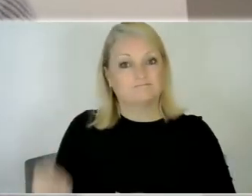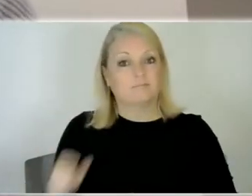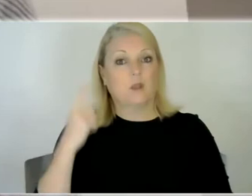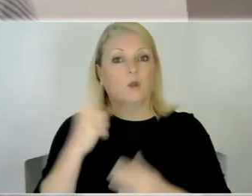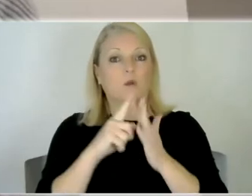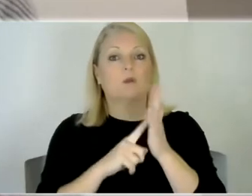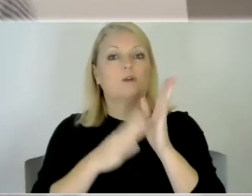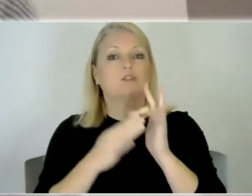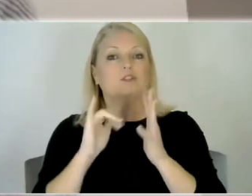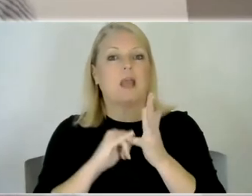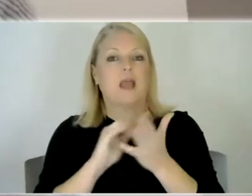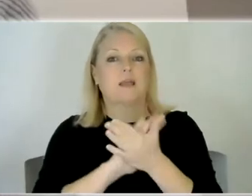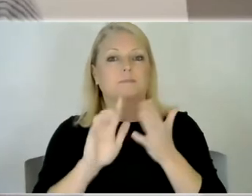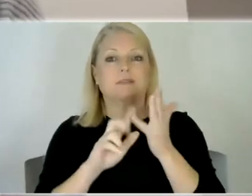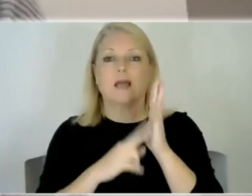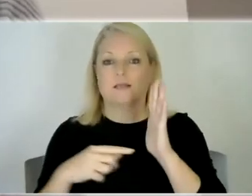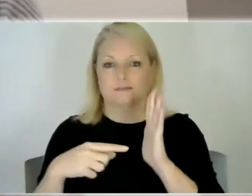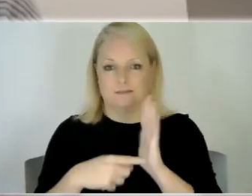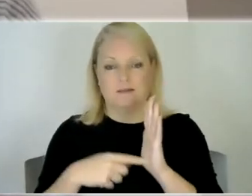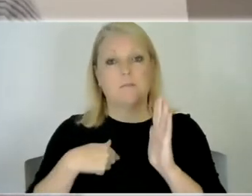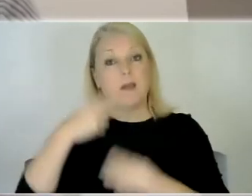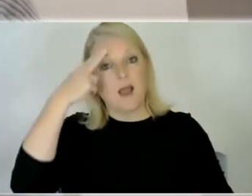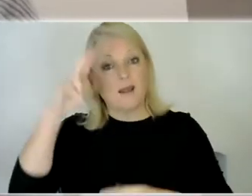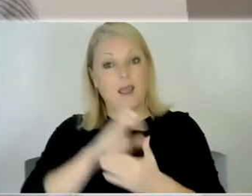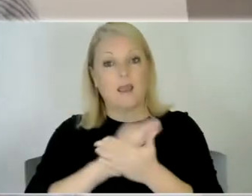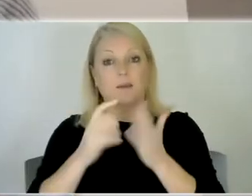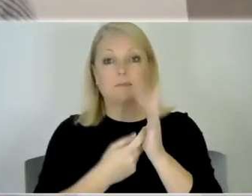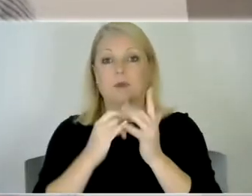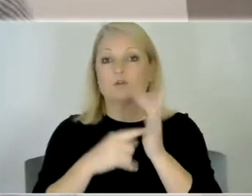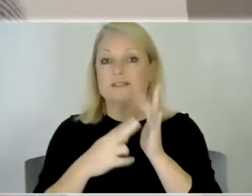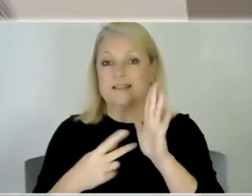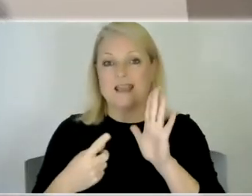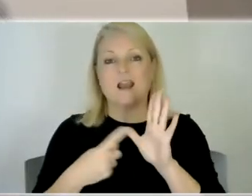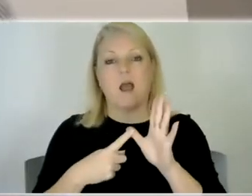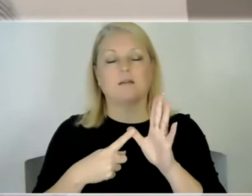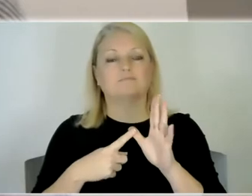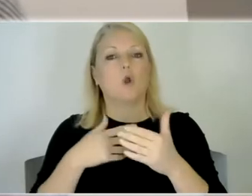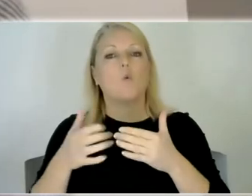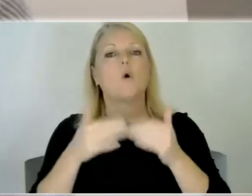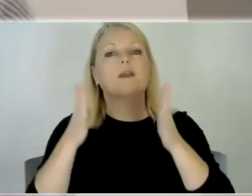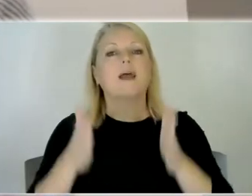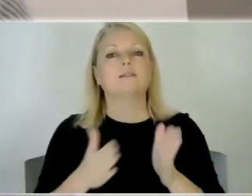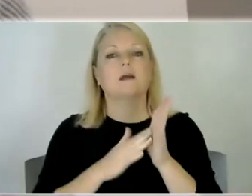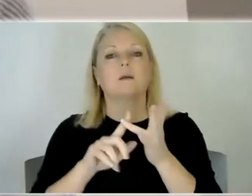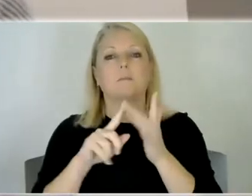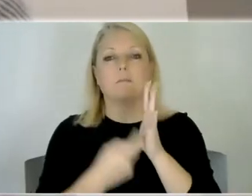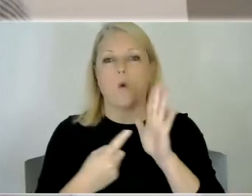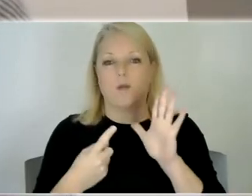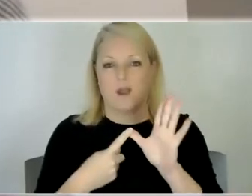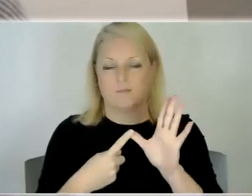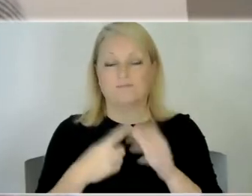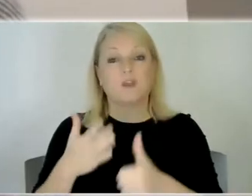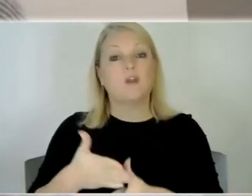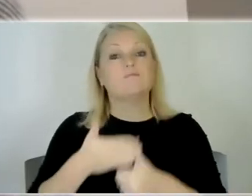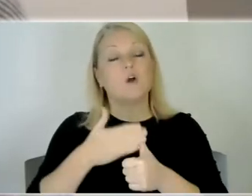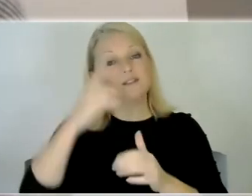Mastoris and I'm the Carer Connect Coordinator at Moira. Firstly I would like to acknowledge the traditional custodians of Australia